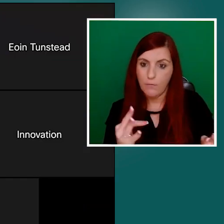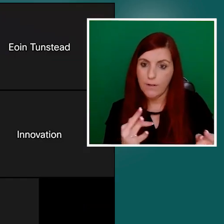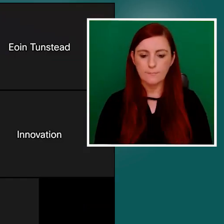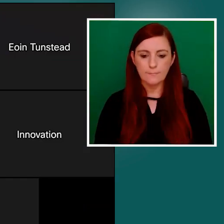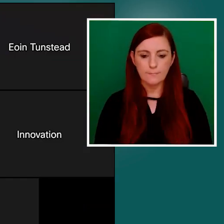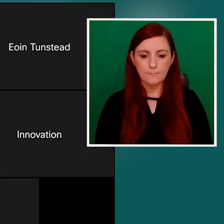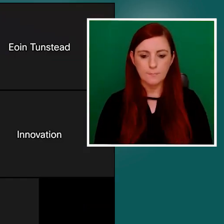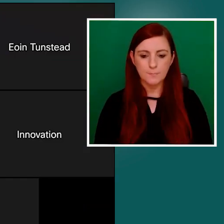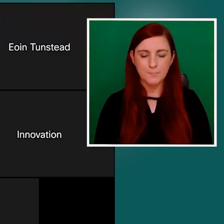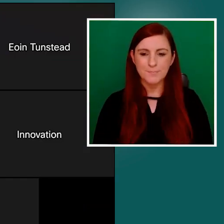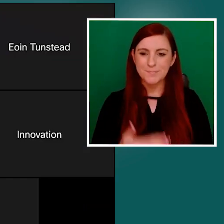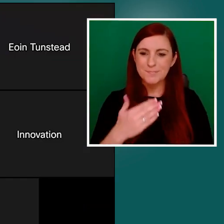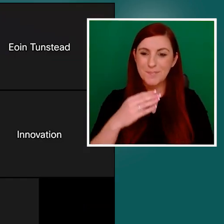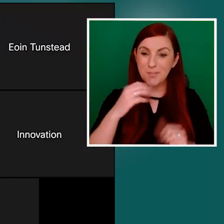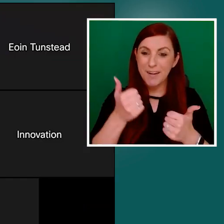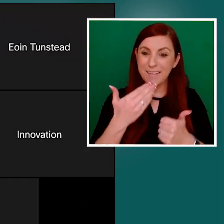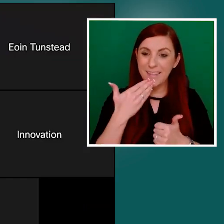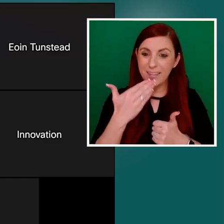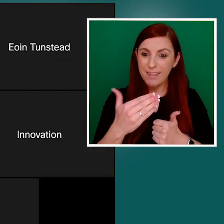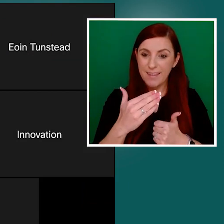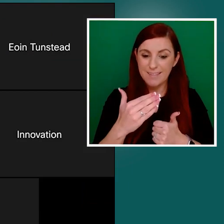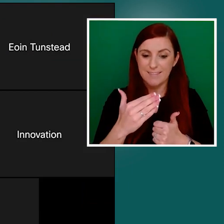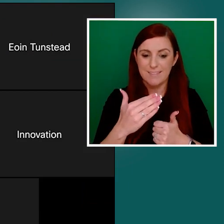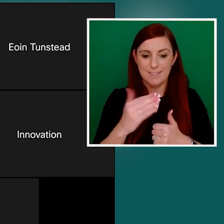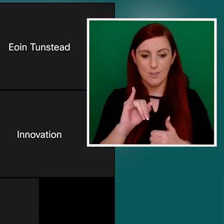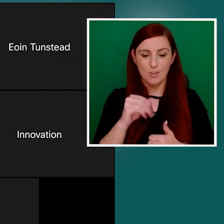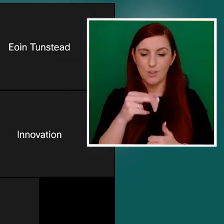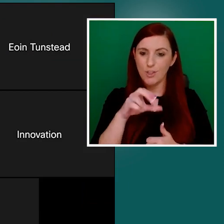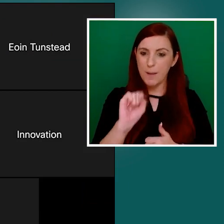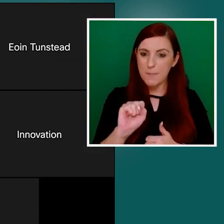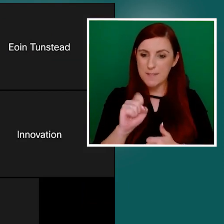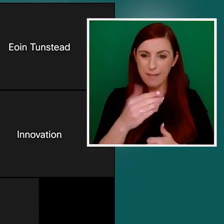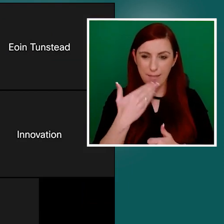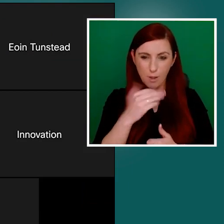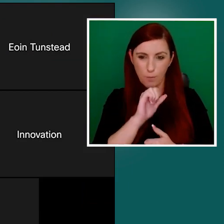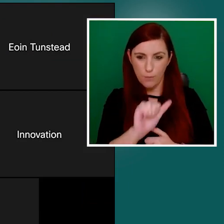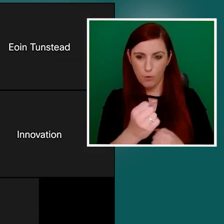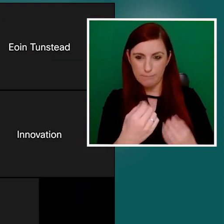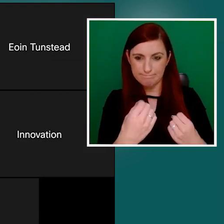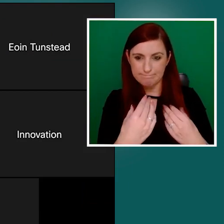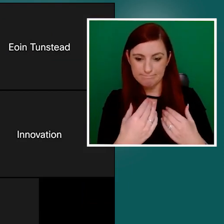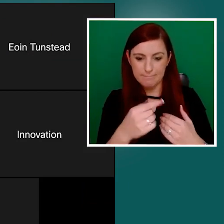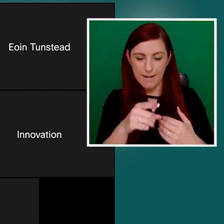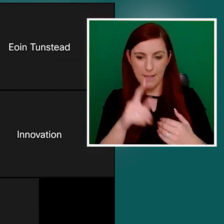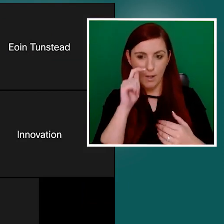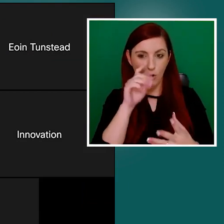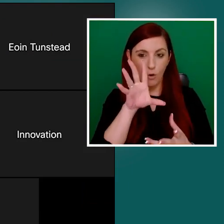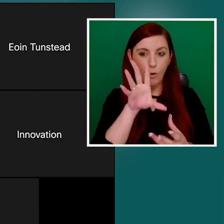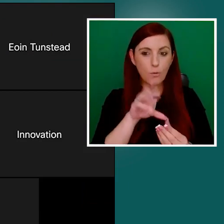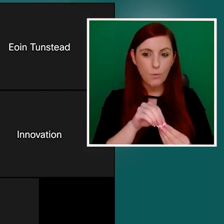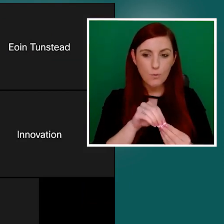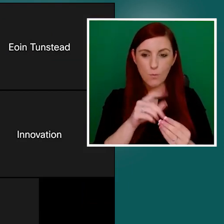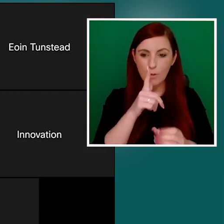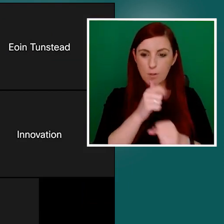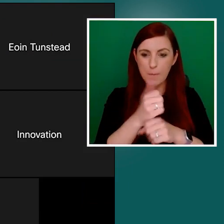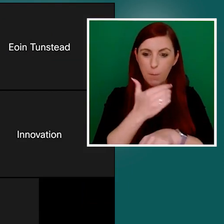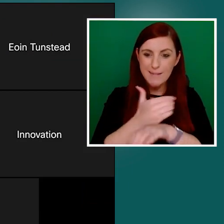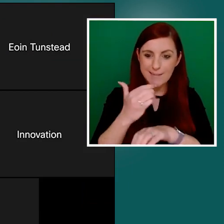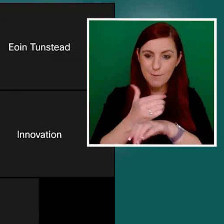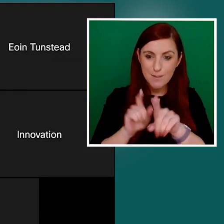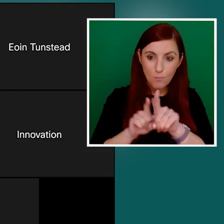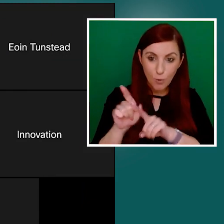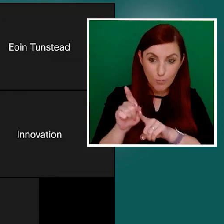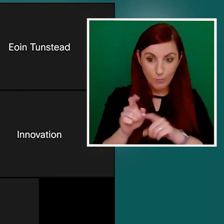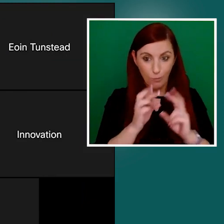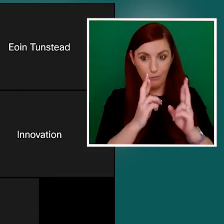That's great. Thank you very much, James. And thank you. Thank you for those insights. And I think your conclusion around continuous improvement is sort of a